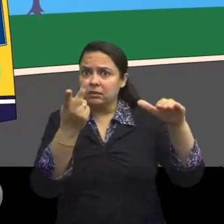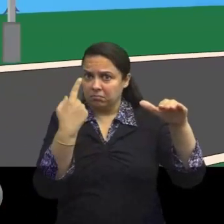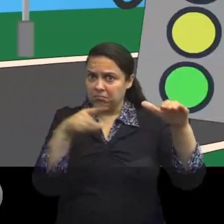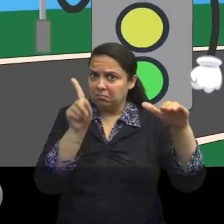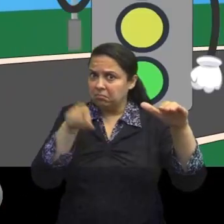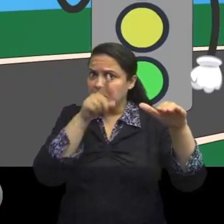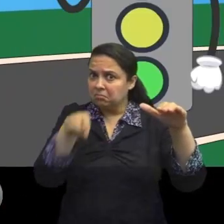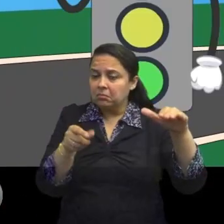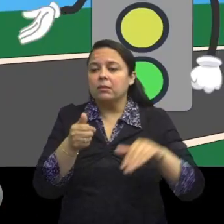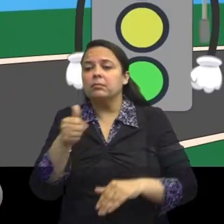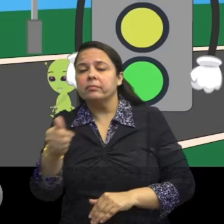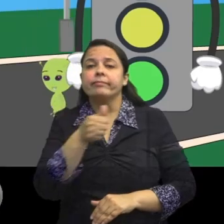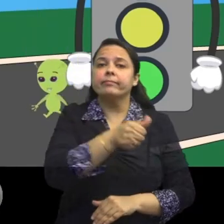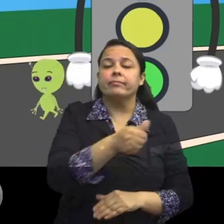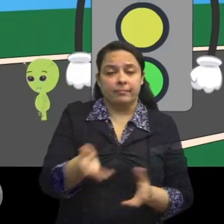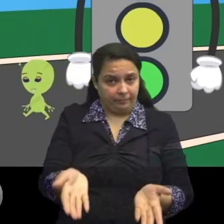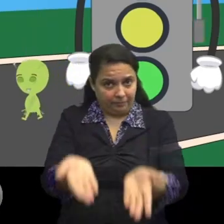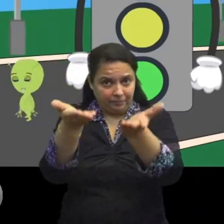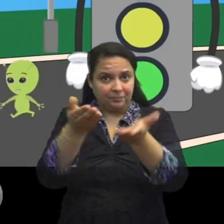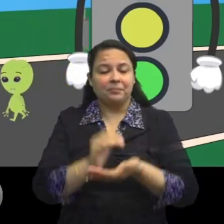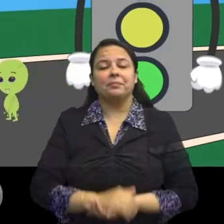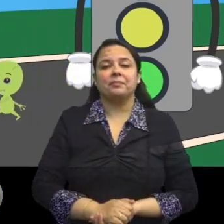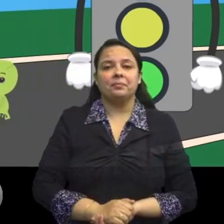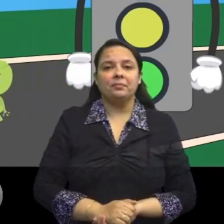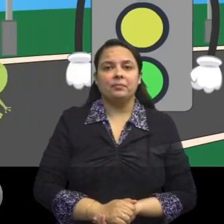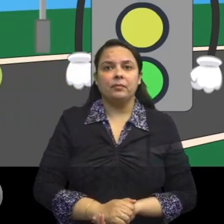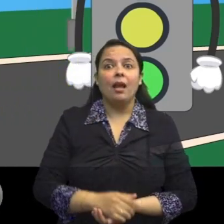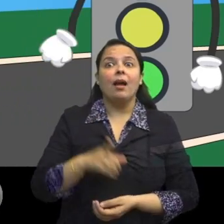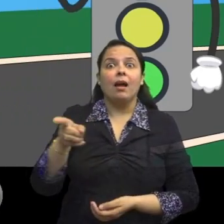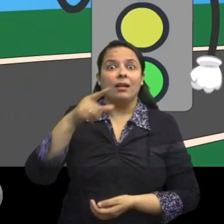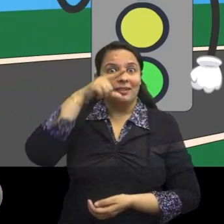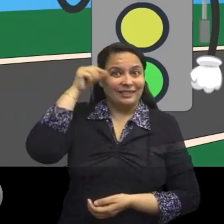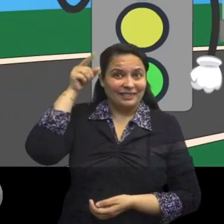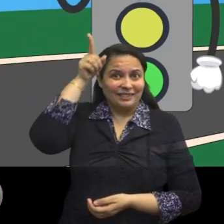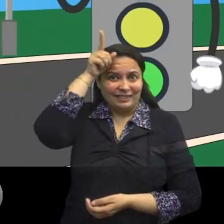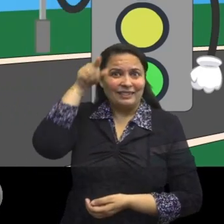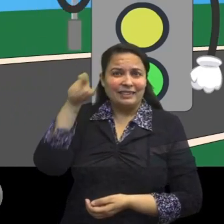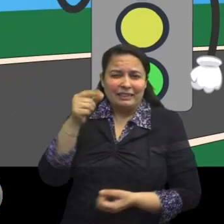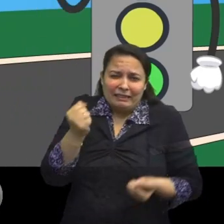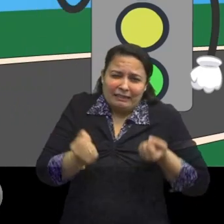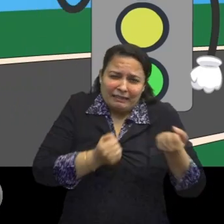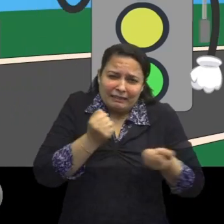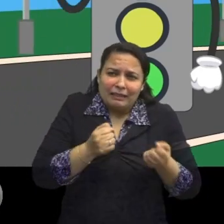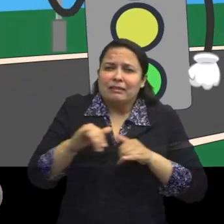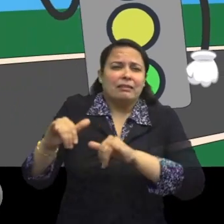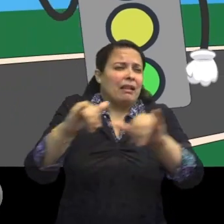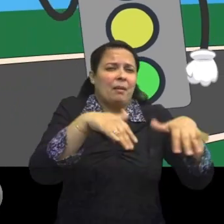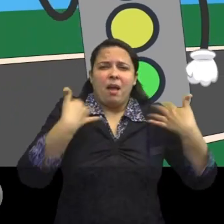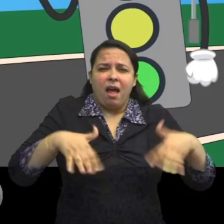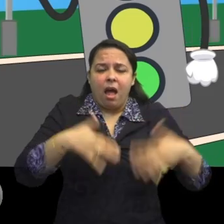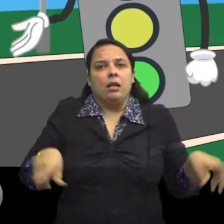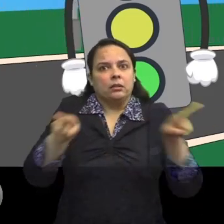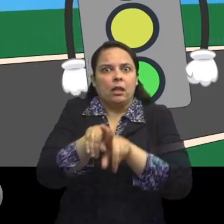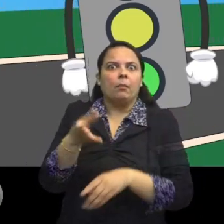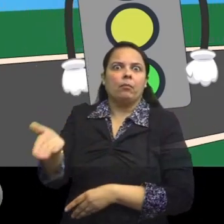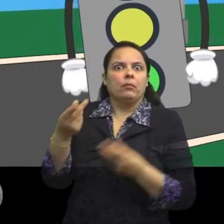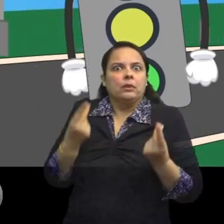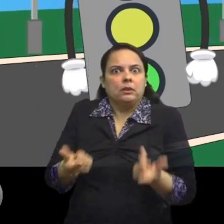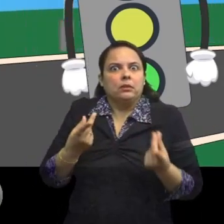looks like Jojo was in a hurry to board the bus. But that's not the right way. Can you tell why?